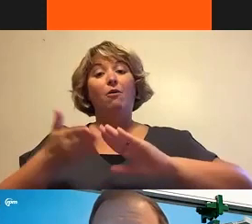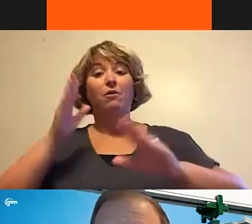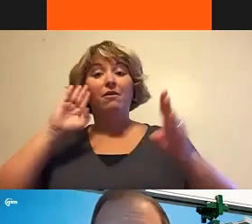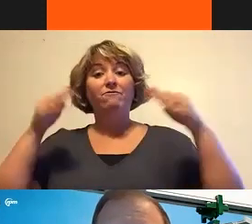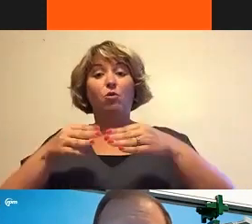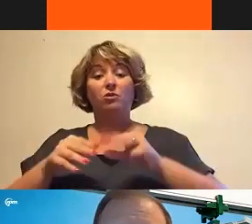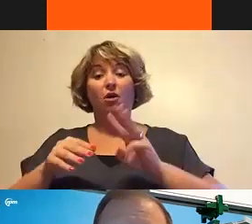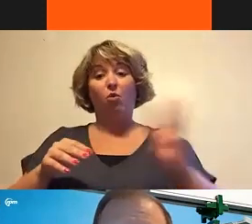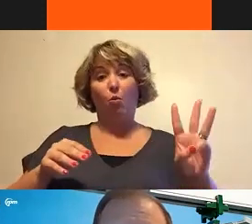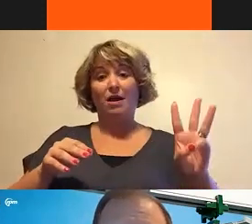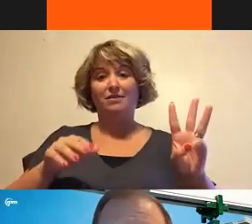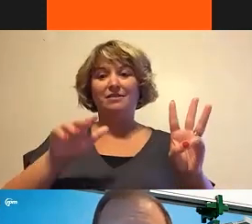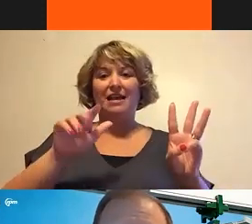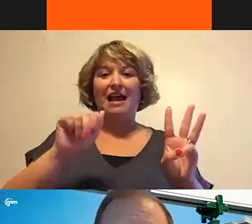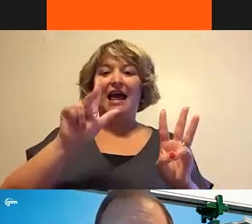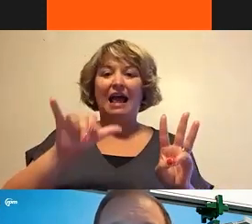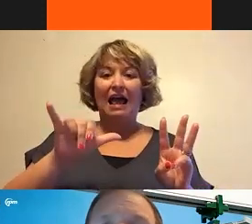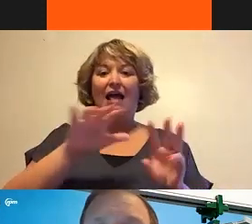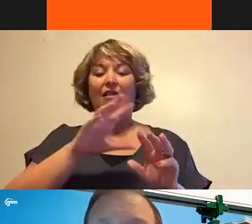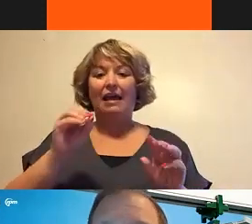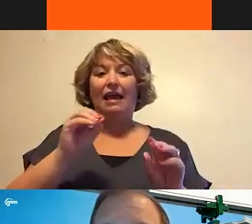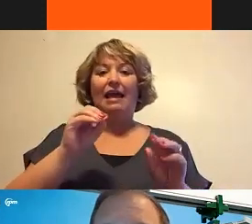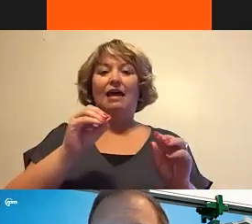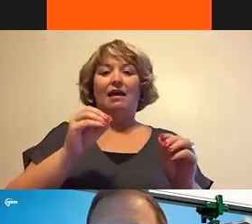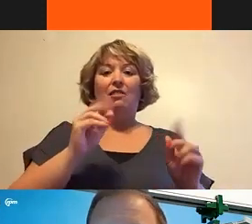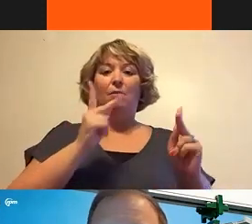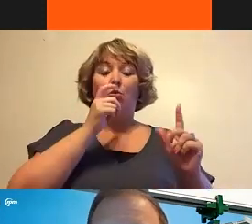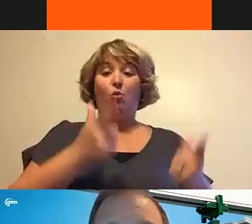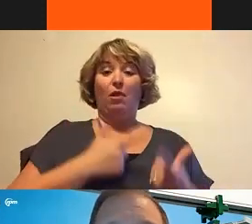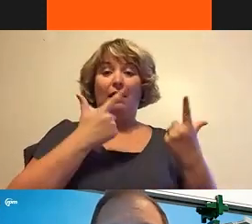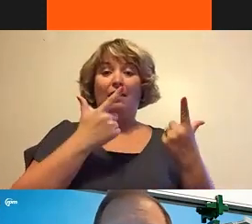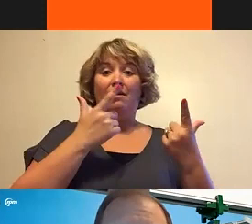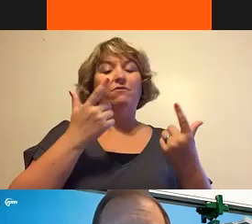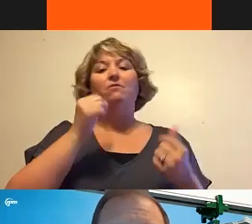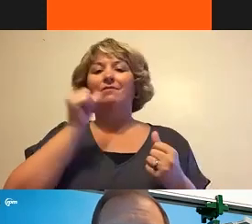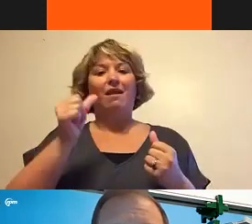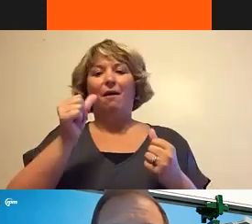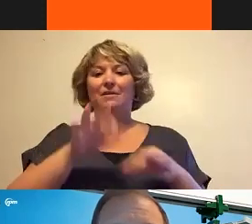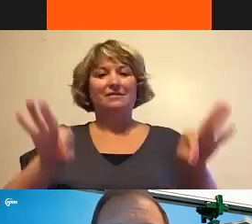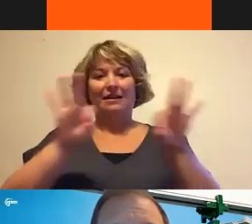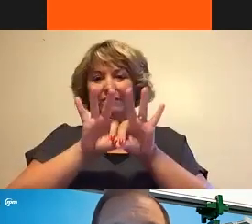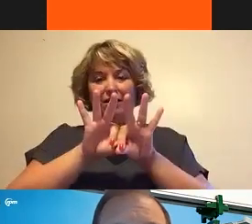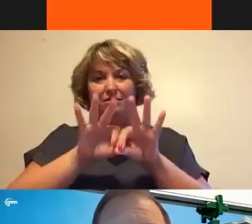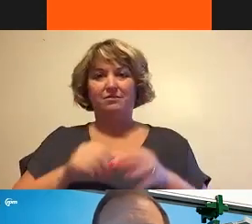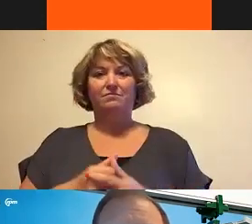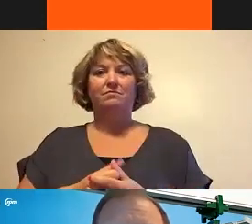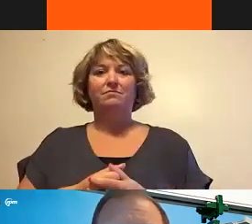impacts to the alleys and the residents on the east side will not be significant. Next slide, please.